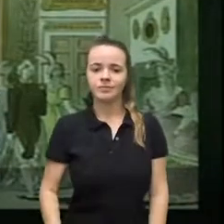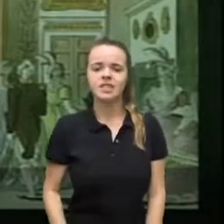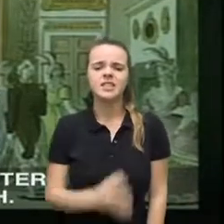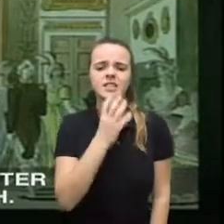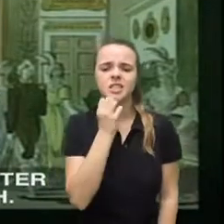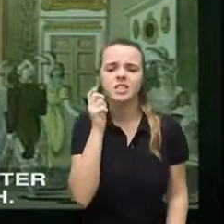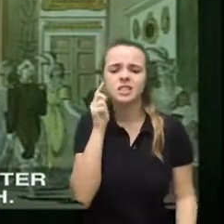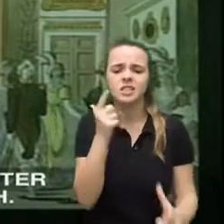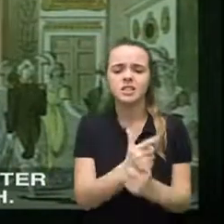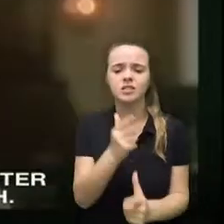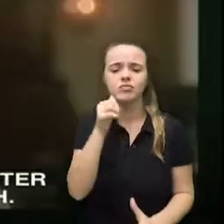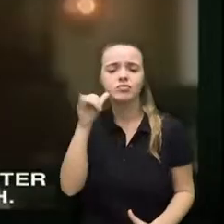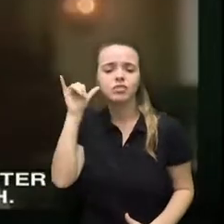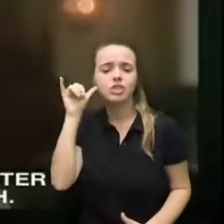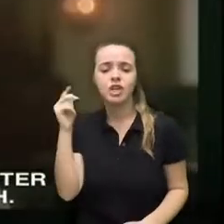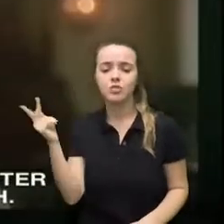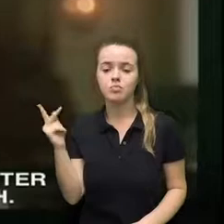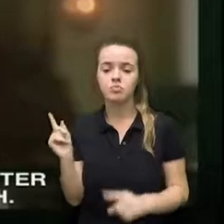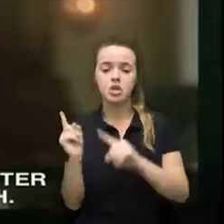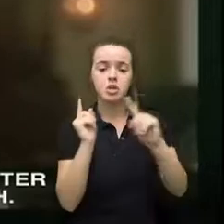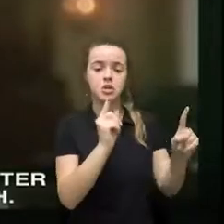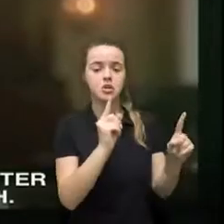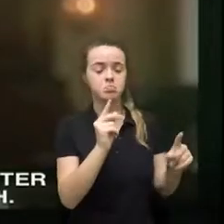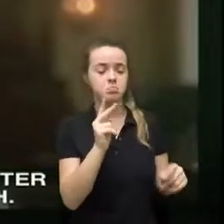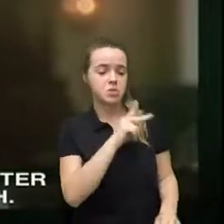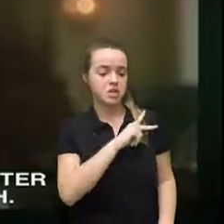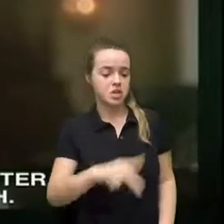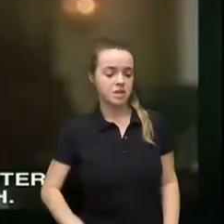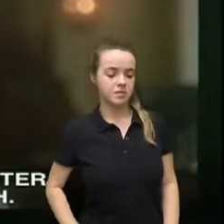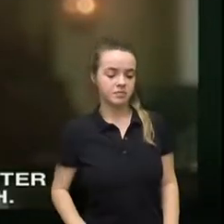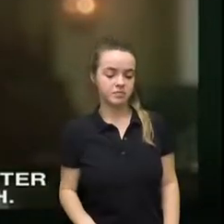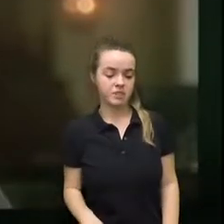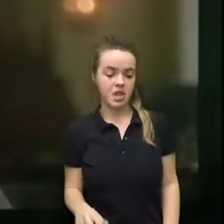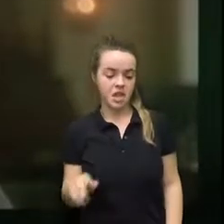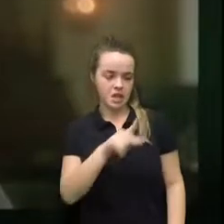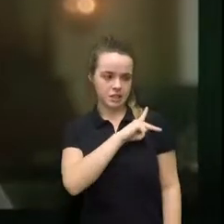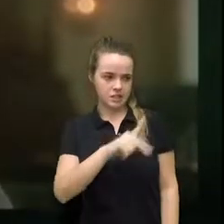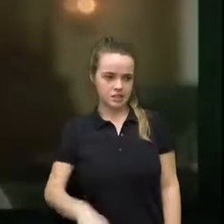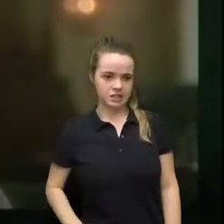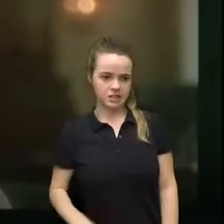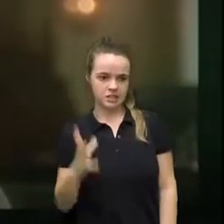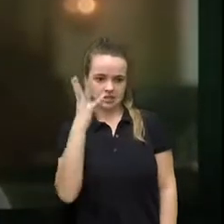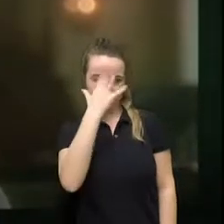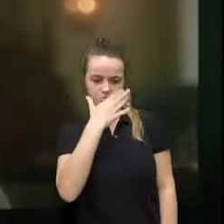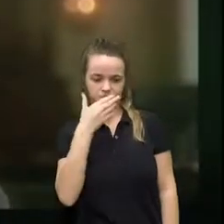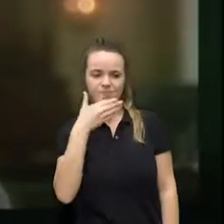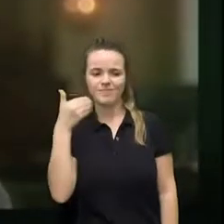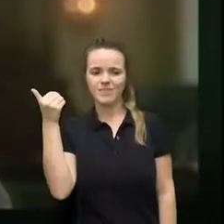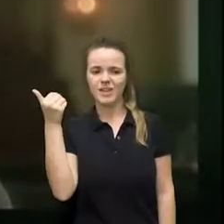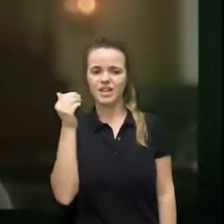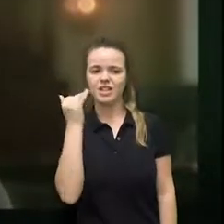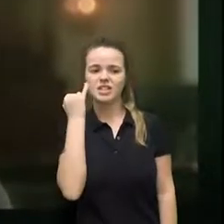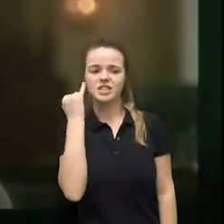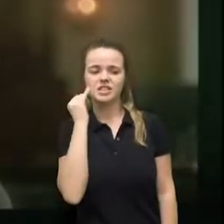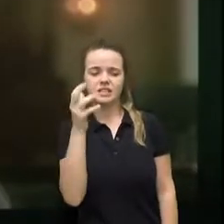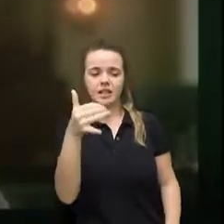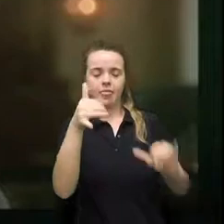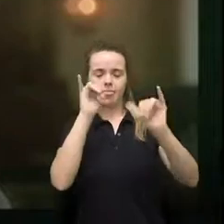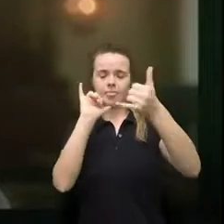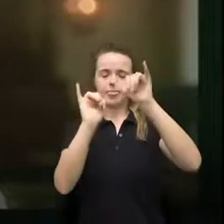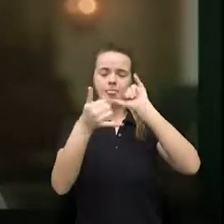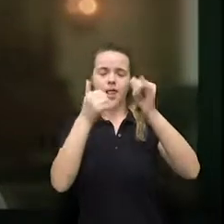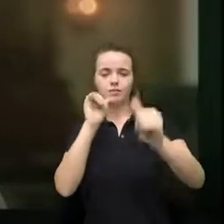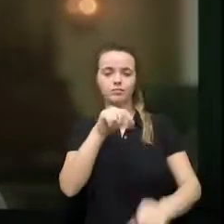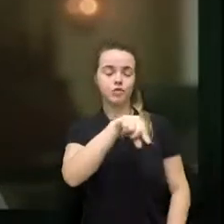majesty his highness would look better if he did not drink so much her majesty sits there stiff with diamonds